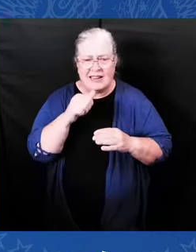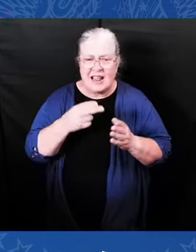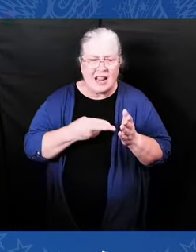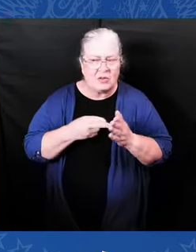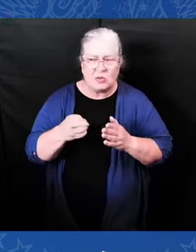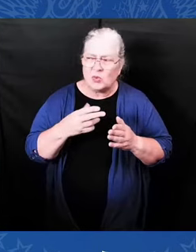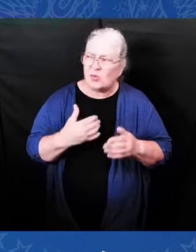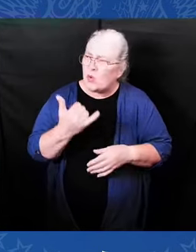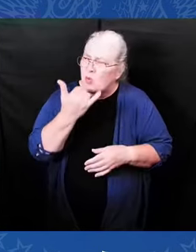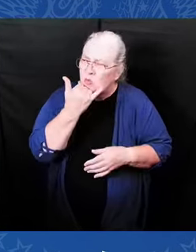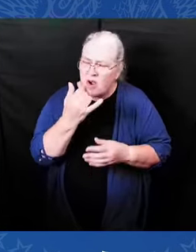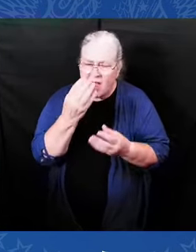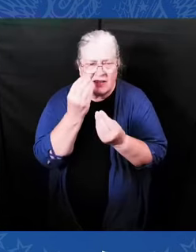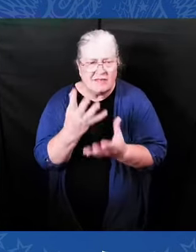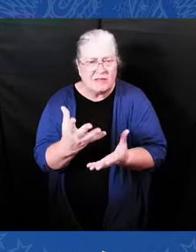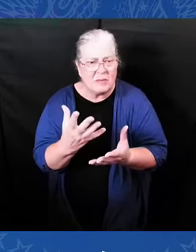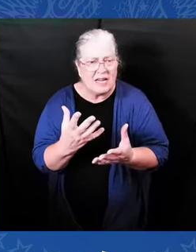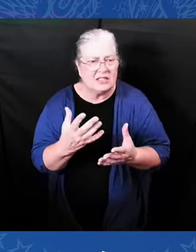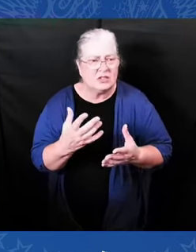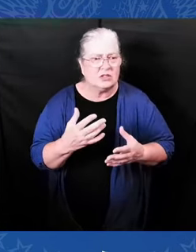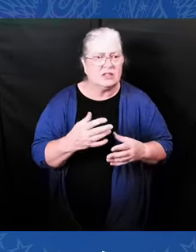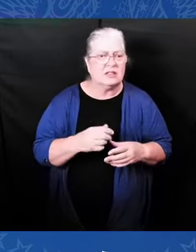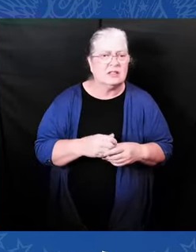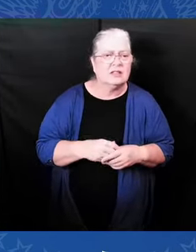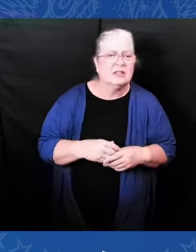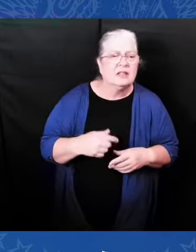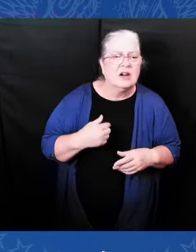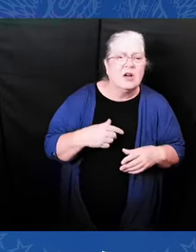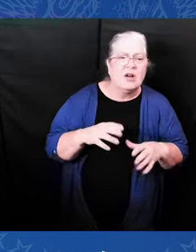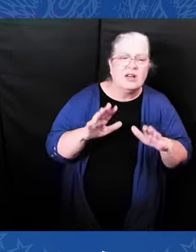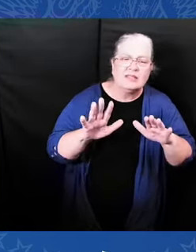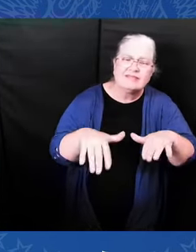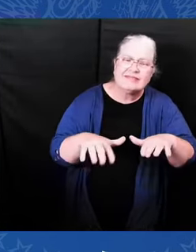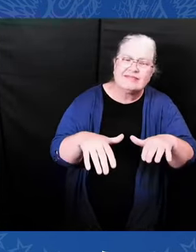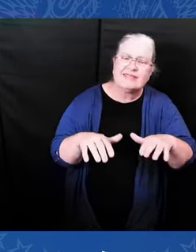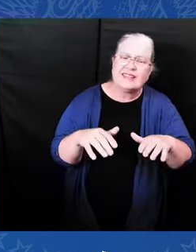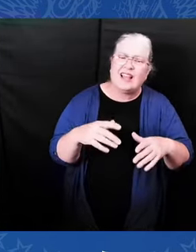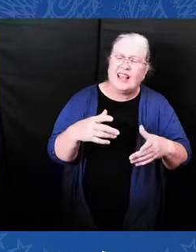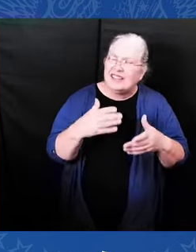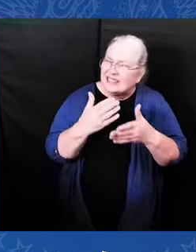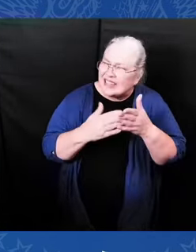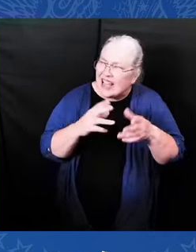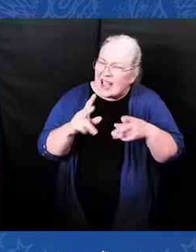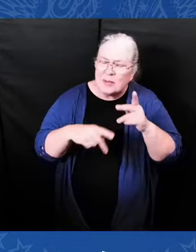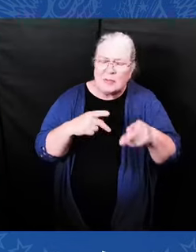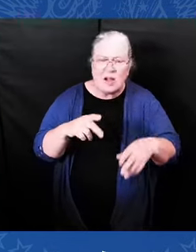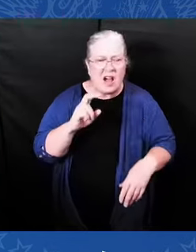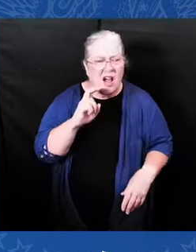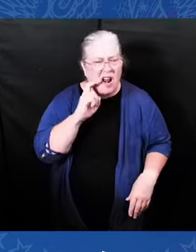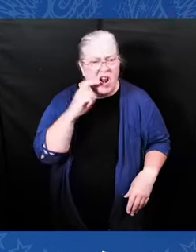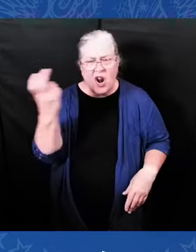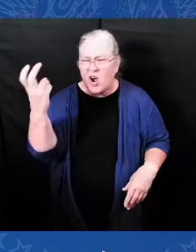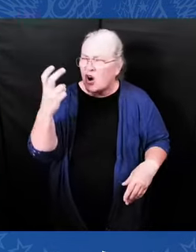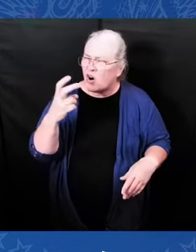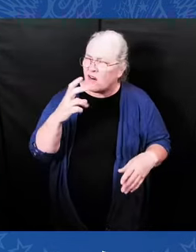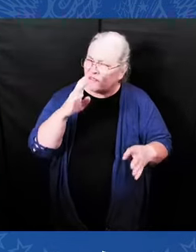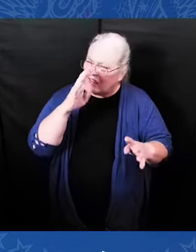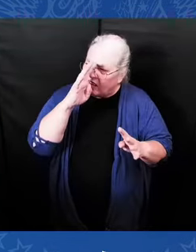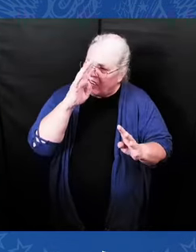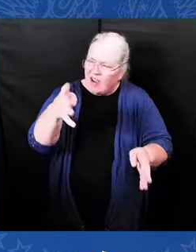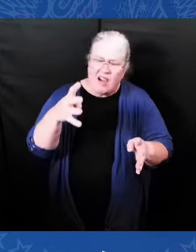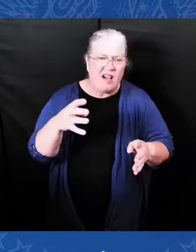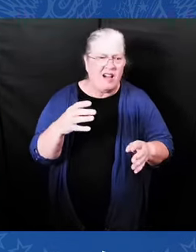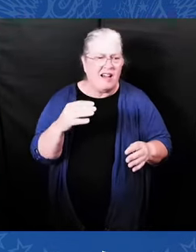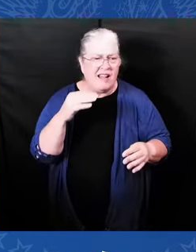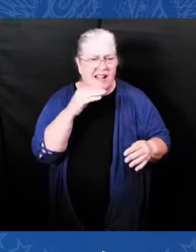be clear. We've invested more than $7 billion in HBCUs, and it's just starting more than any time in American